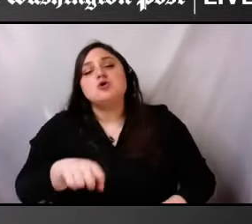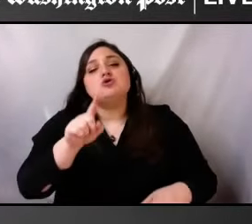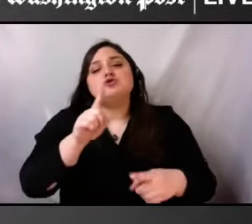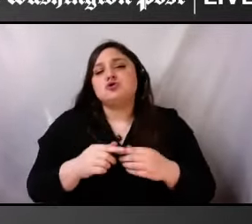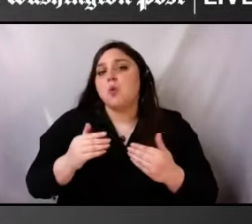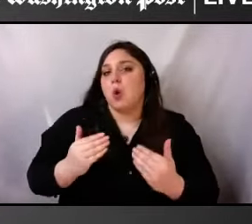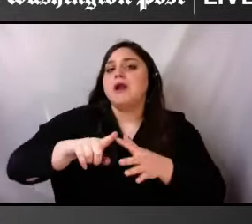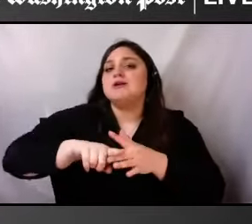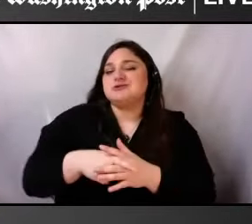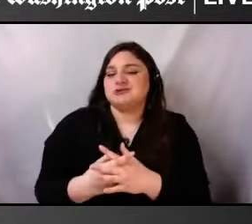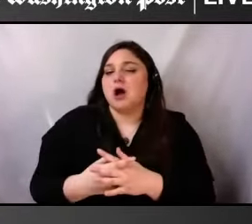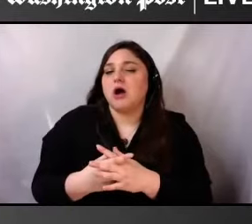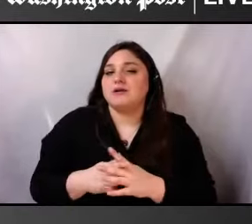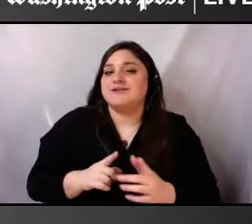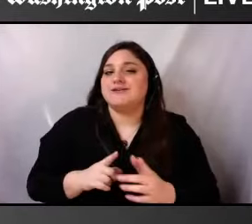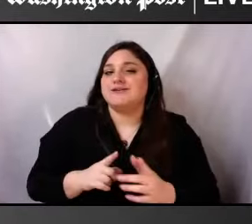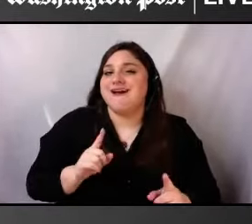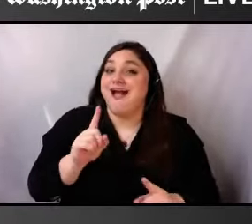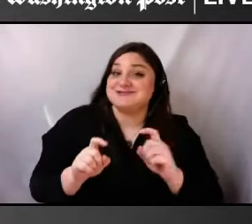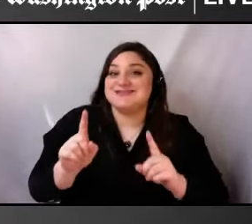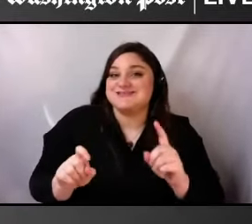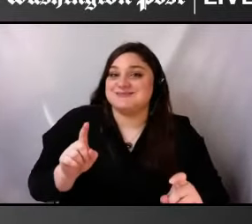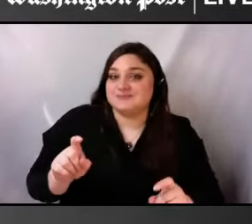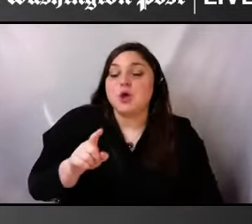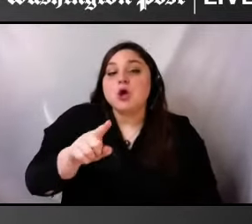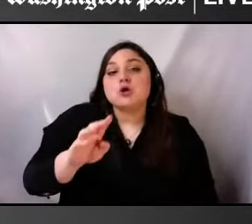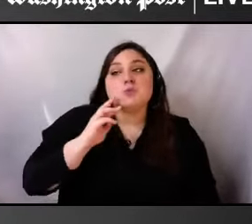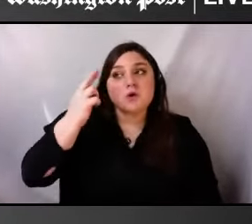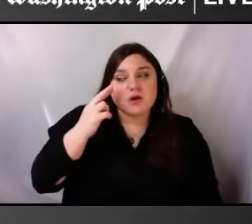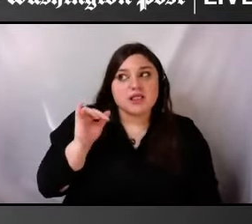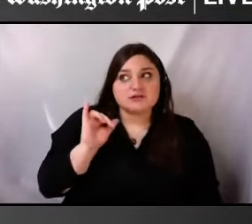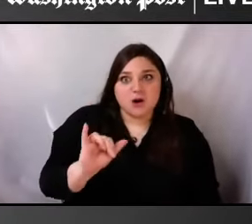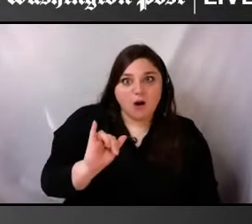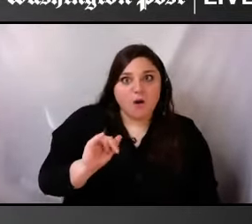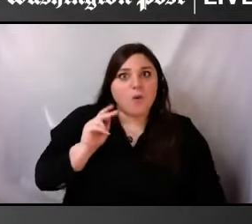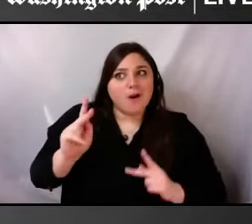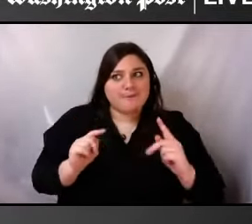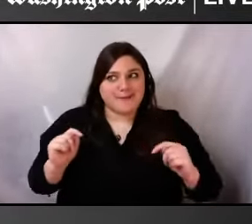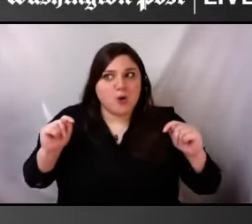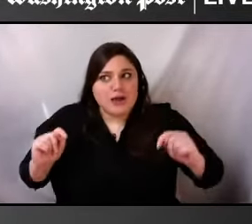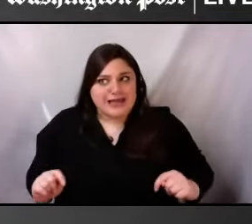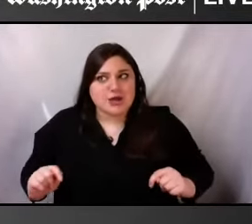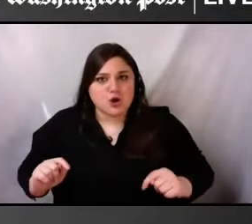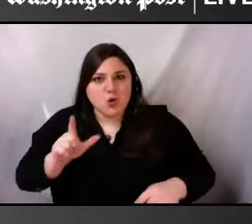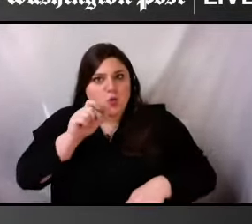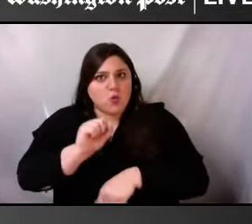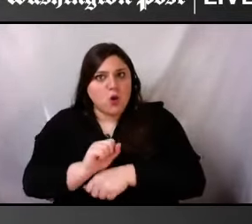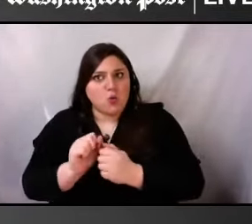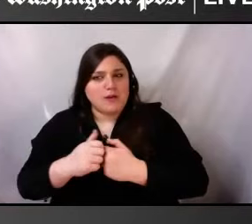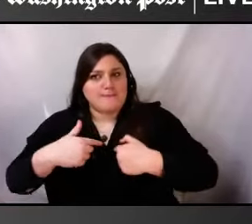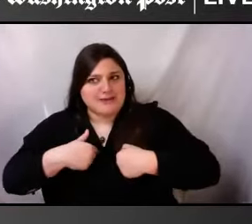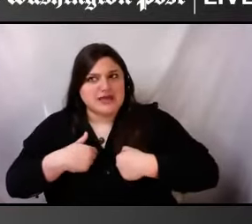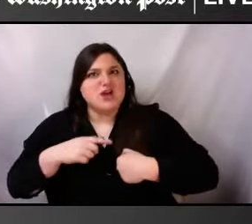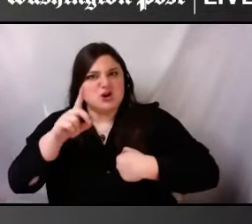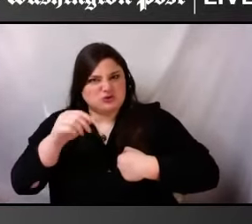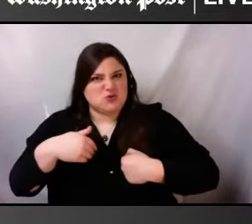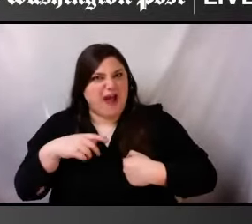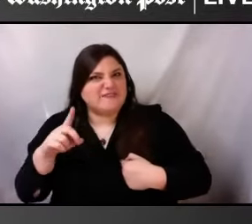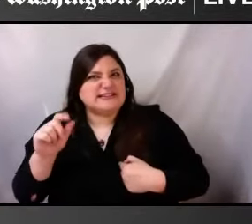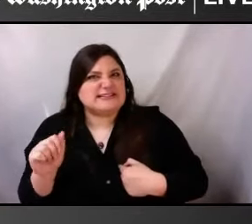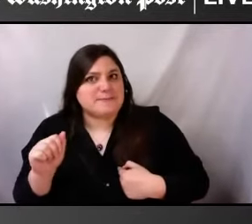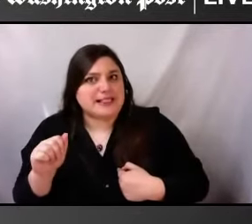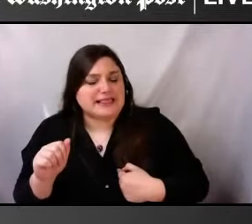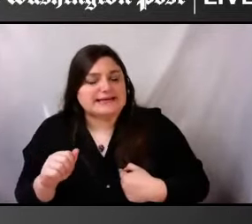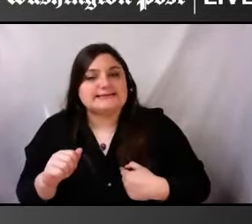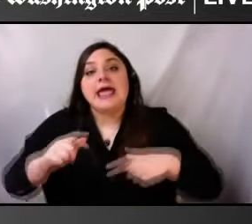that work here who experience disability. What are the barriers that they perceive in this work environment that